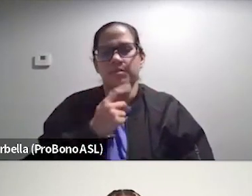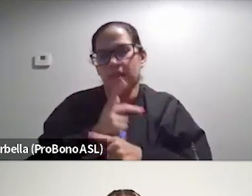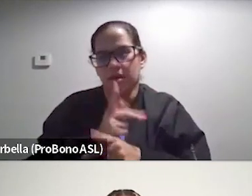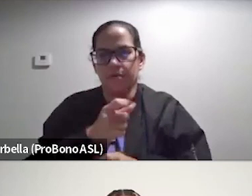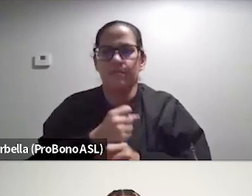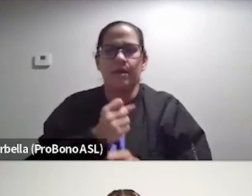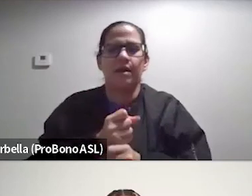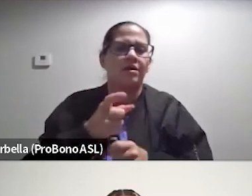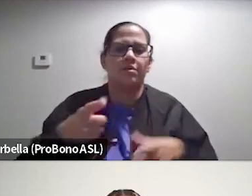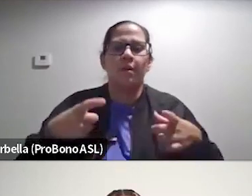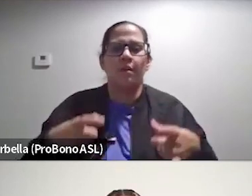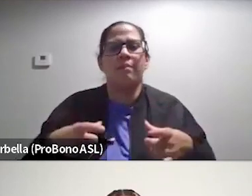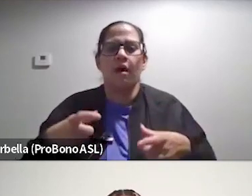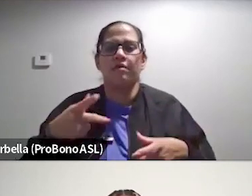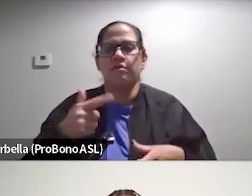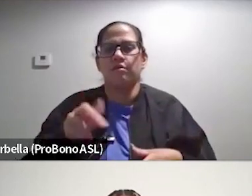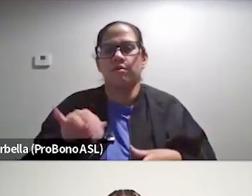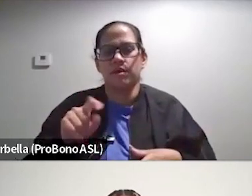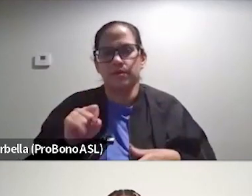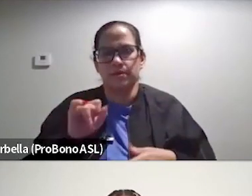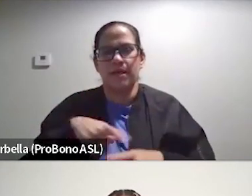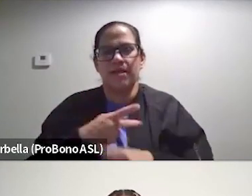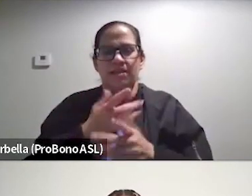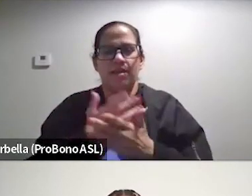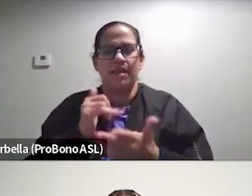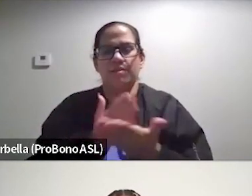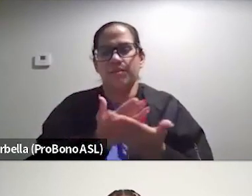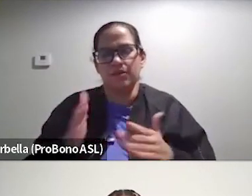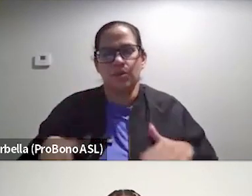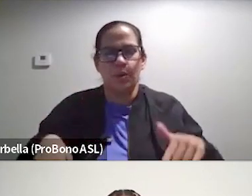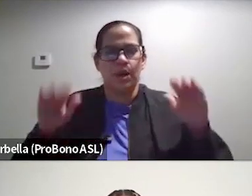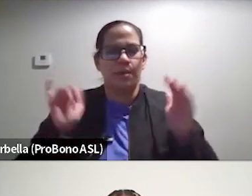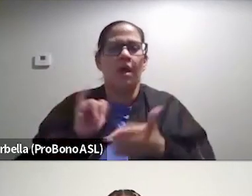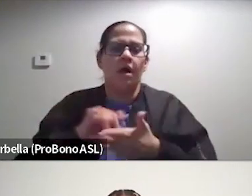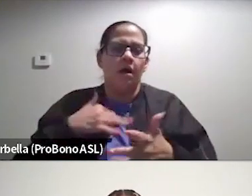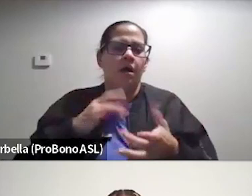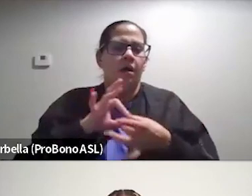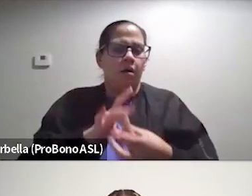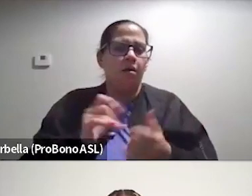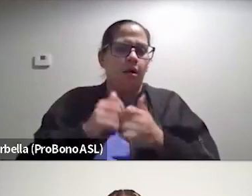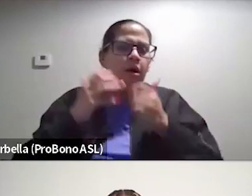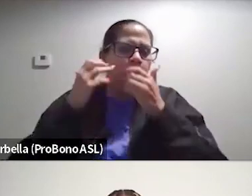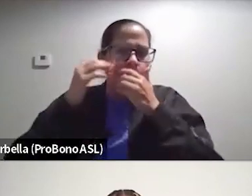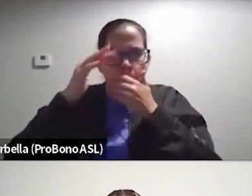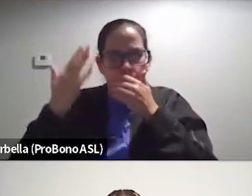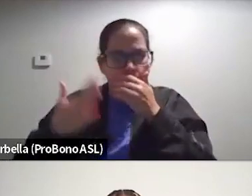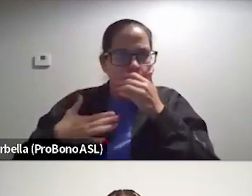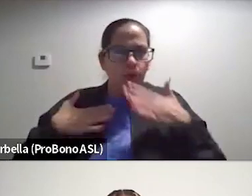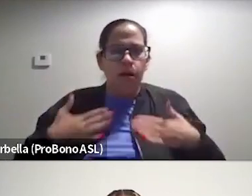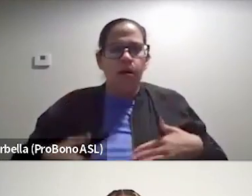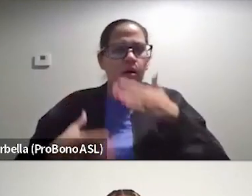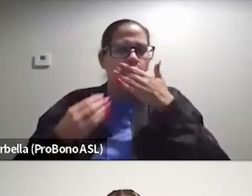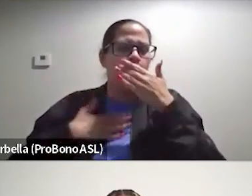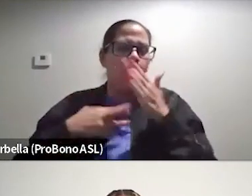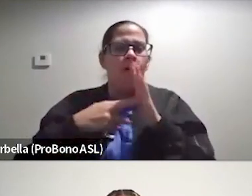you and make you a pot of greens kind of thing. And so those were some things growing up that I associated with like fat black bodies and my role